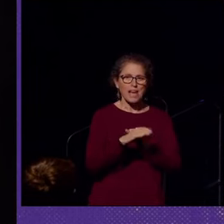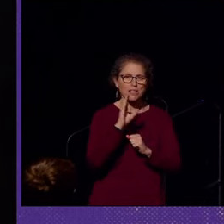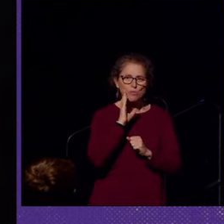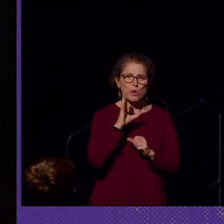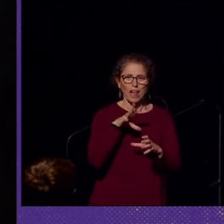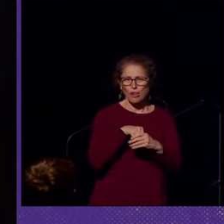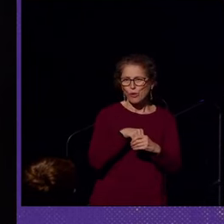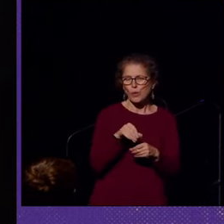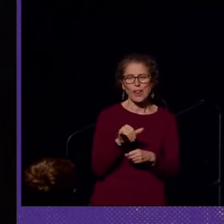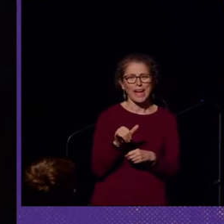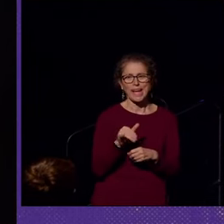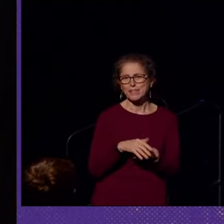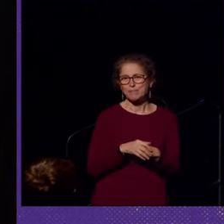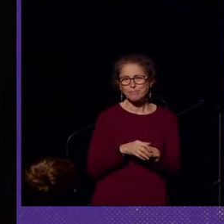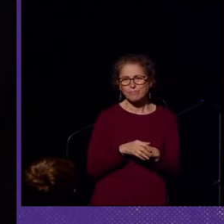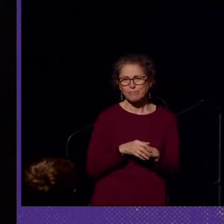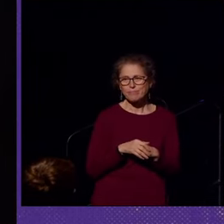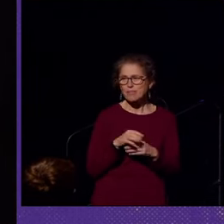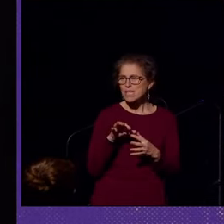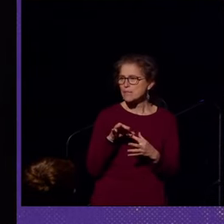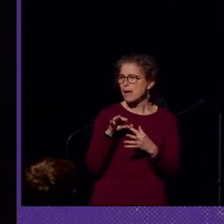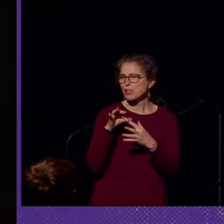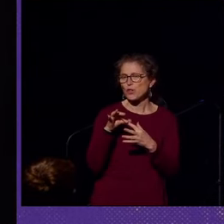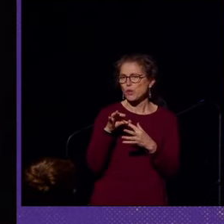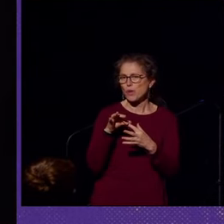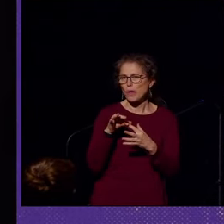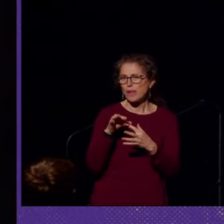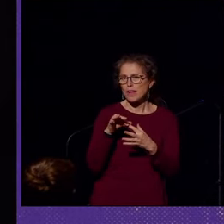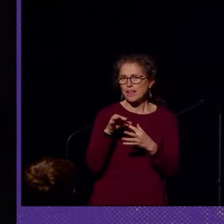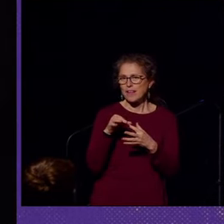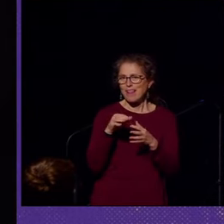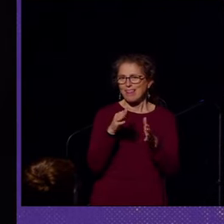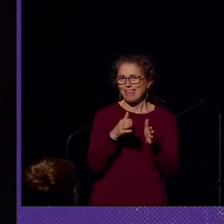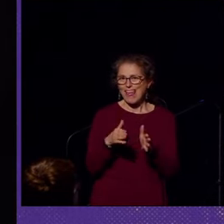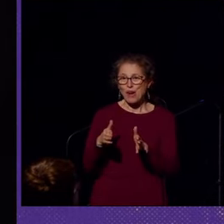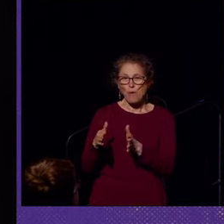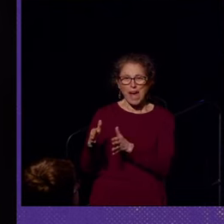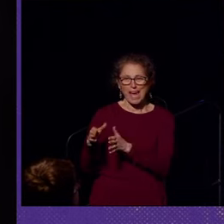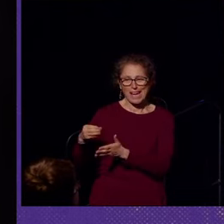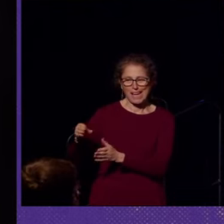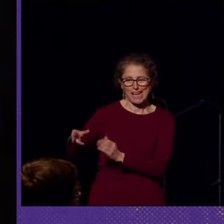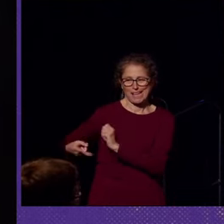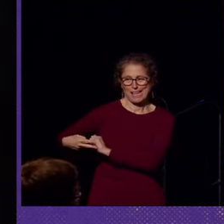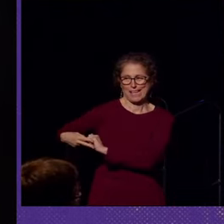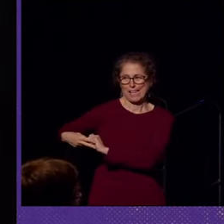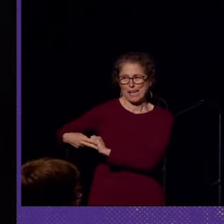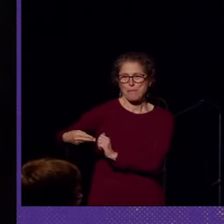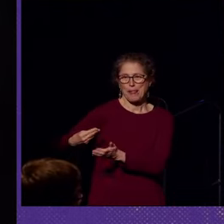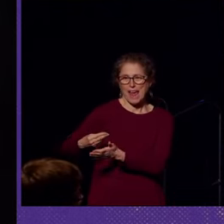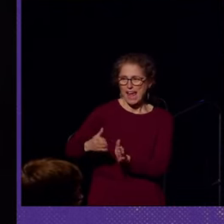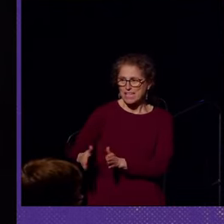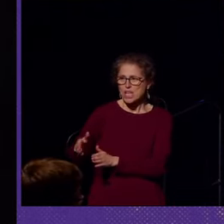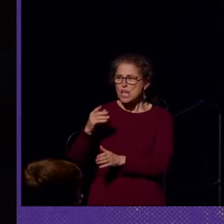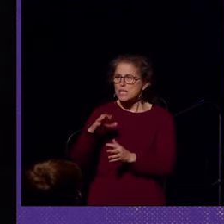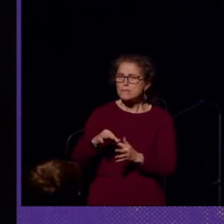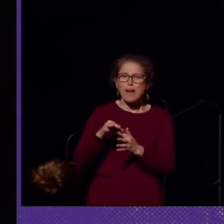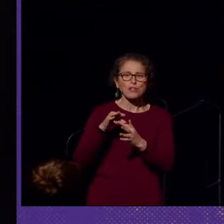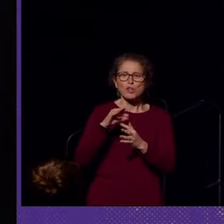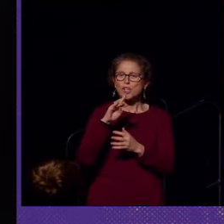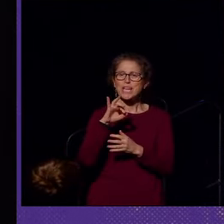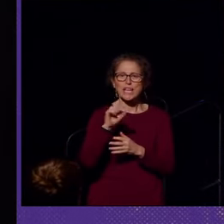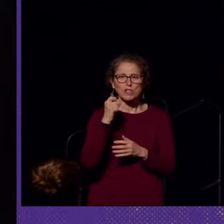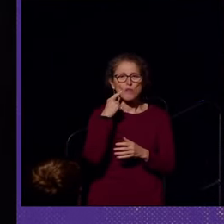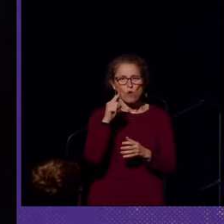include special layaway plans or special deals for their customers.